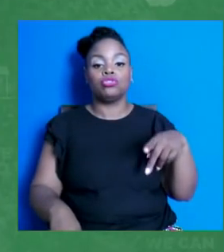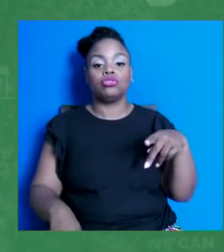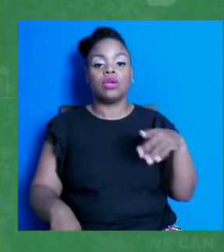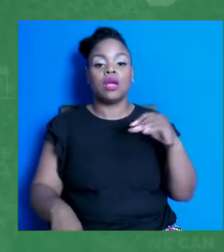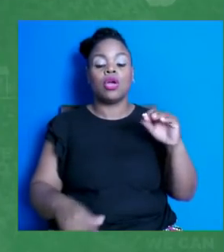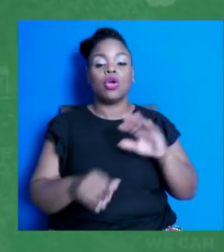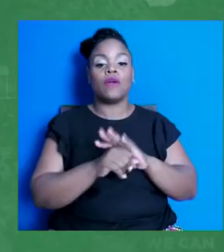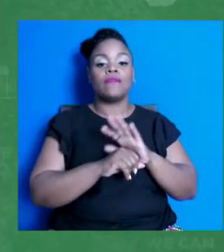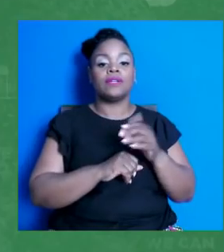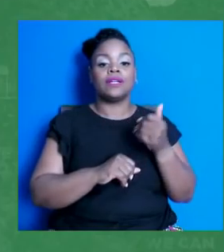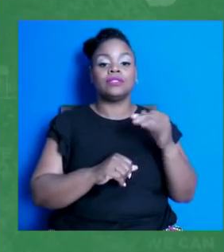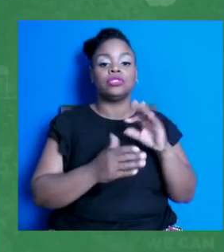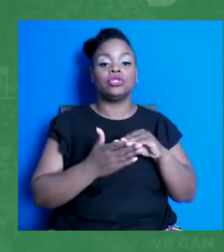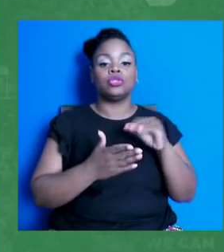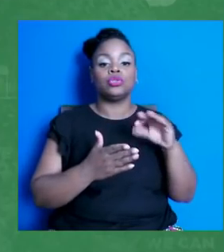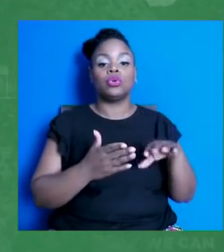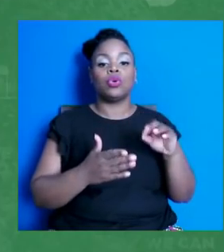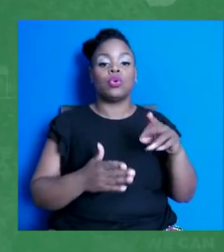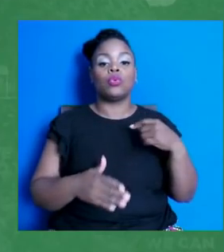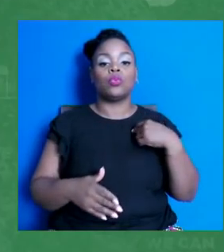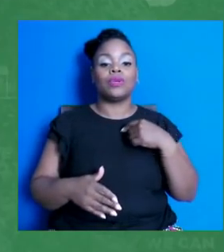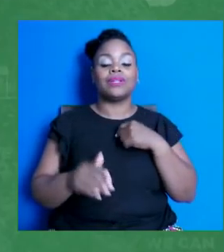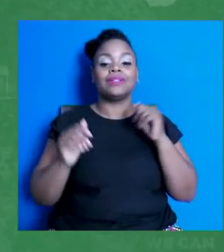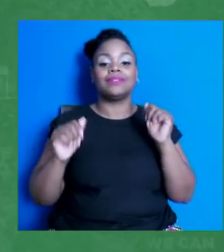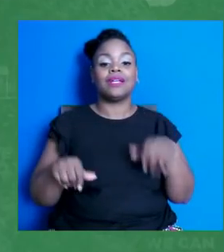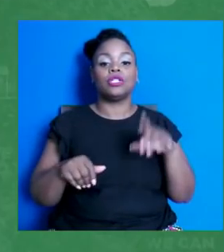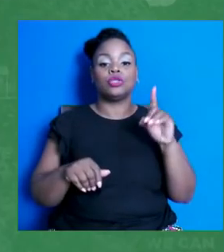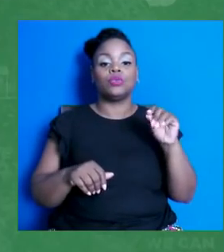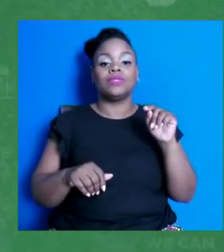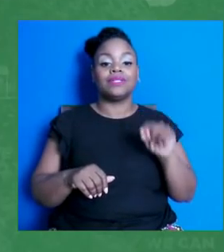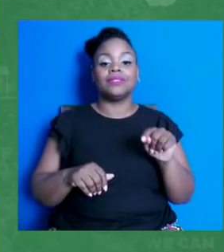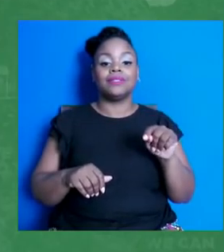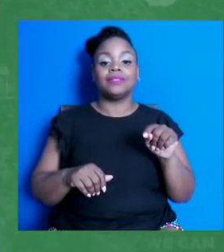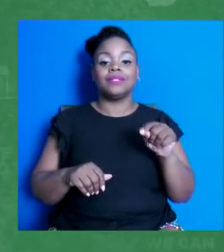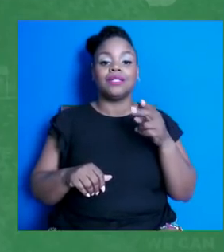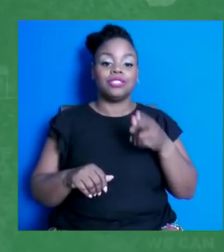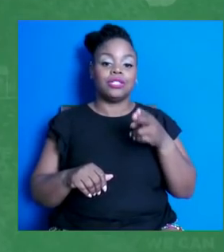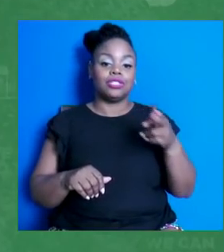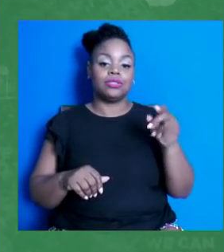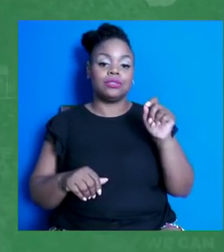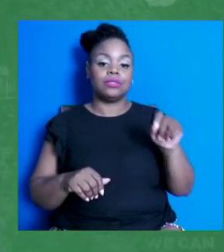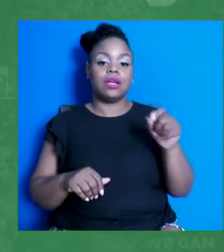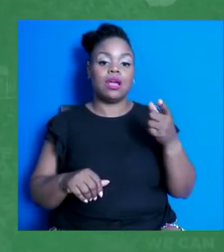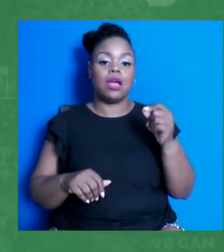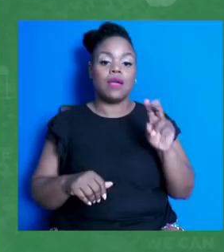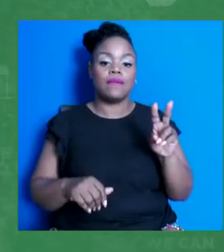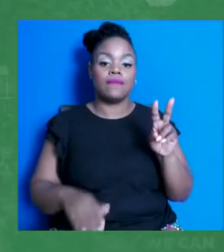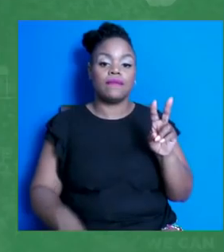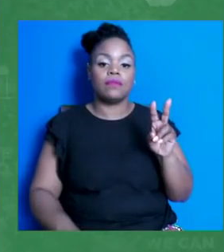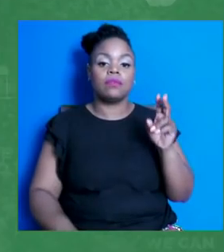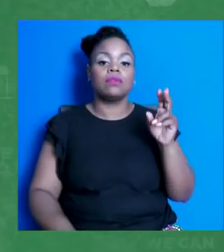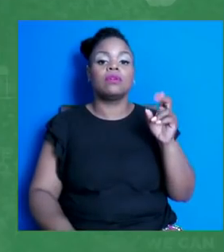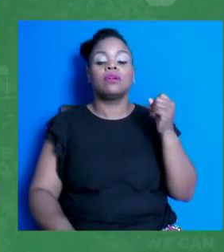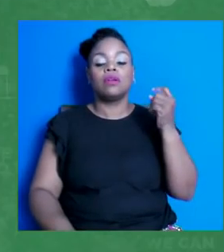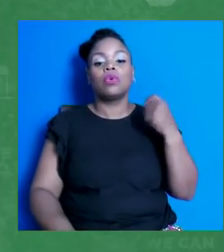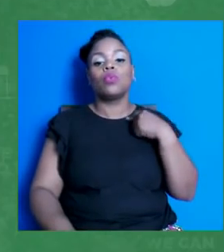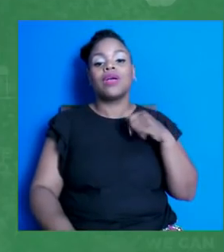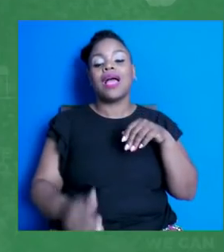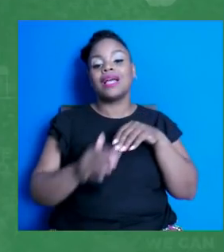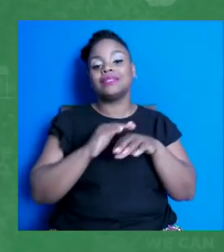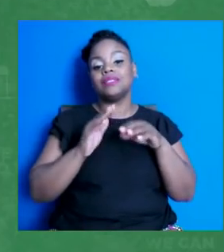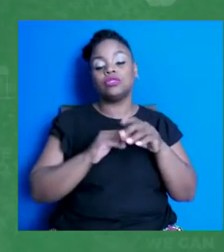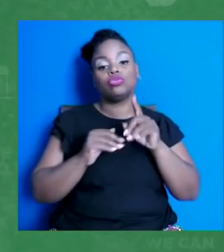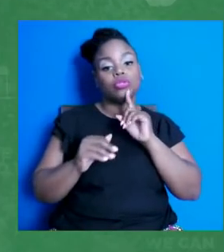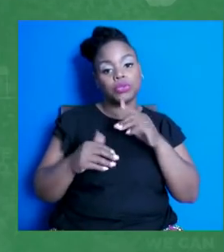.hhs.gov, where you can also access a ton of really helpful resources for talking about the